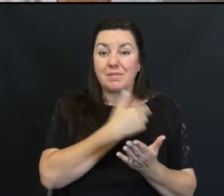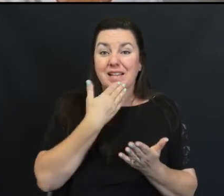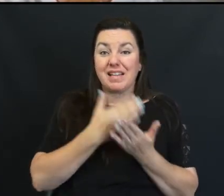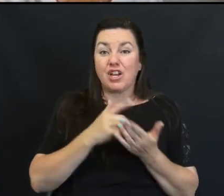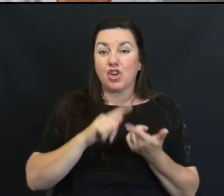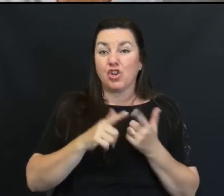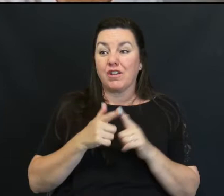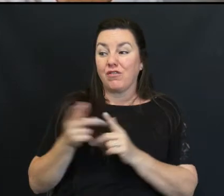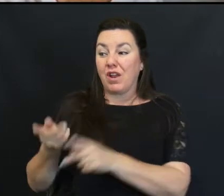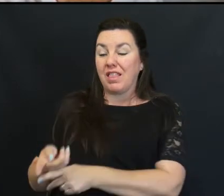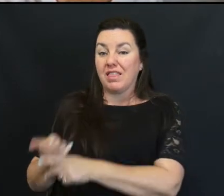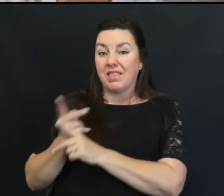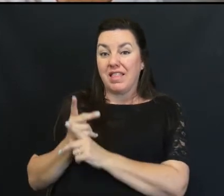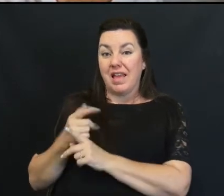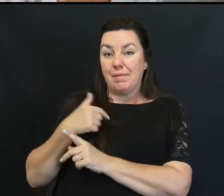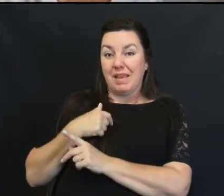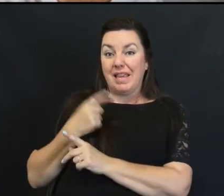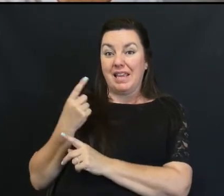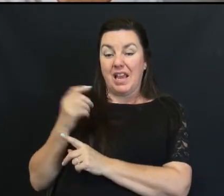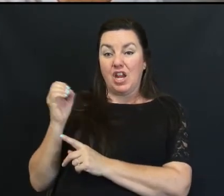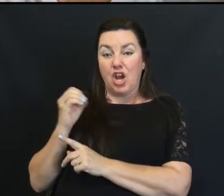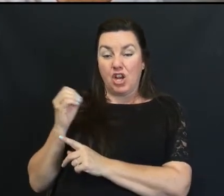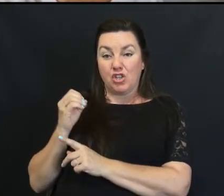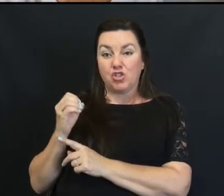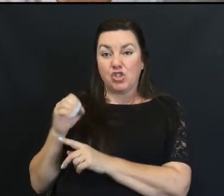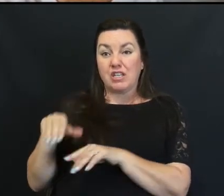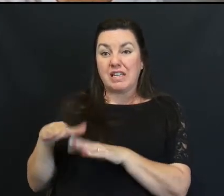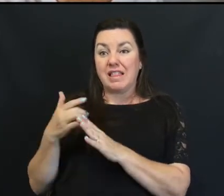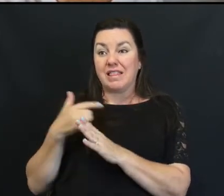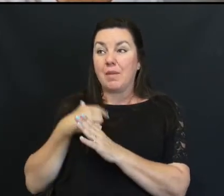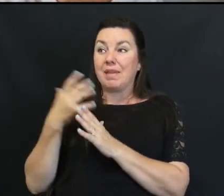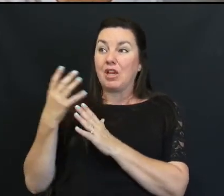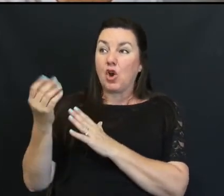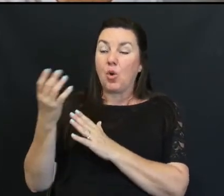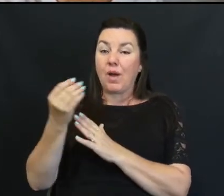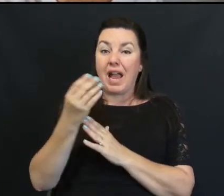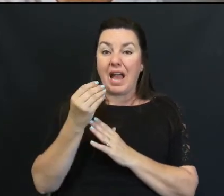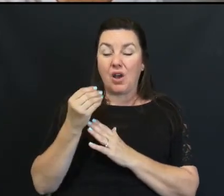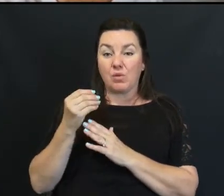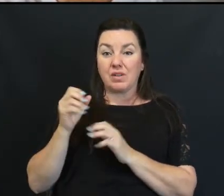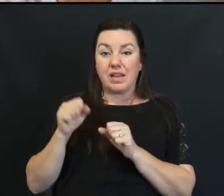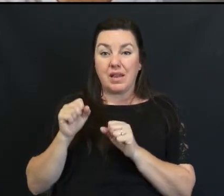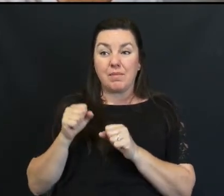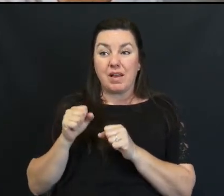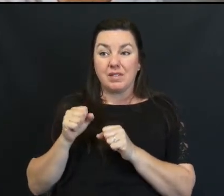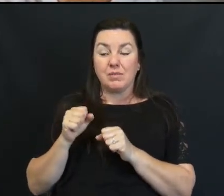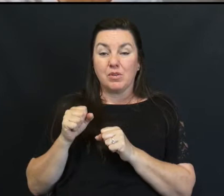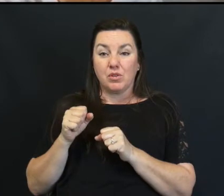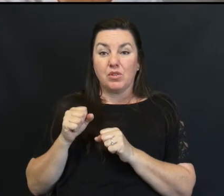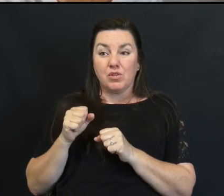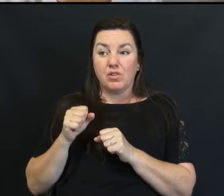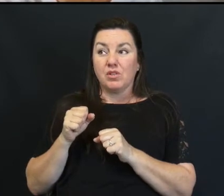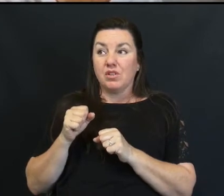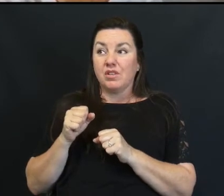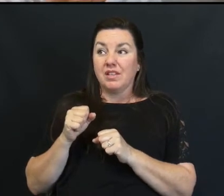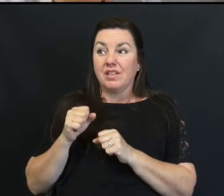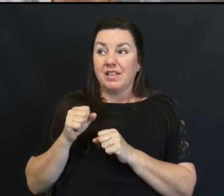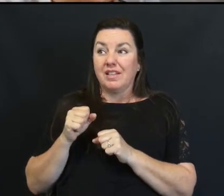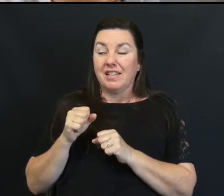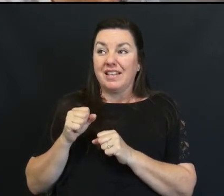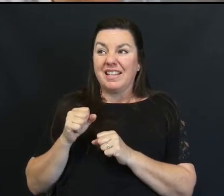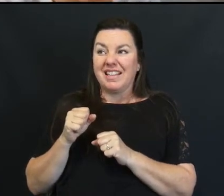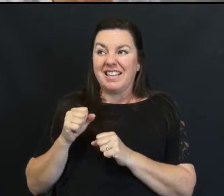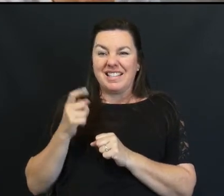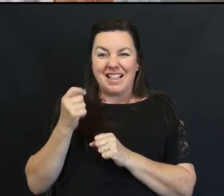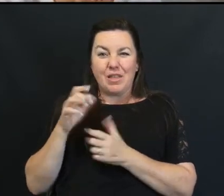An oxygen Concentrator Which allowed me To go out And about And passable Fly Someday Hopefully To